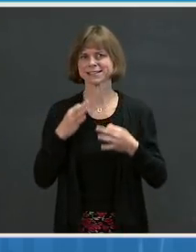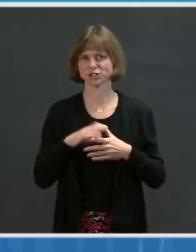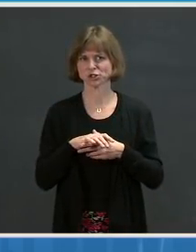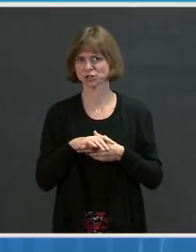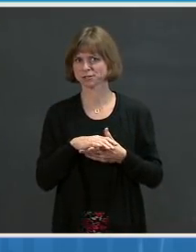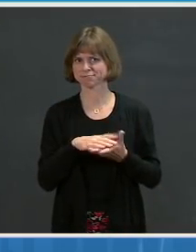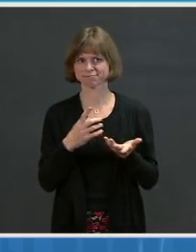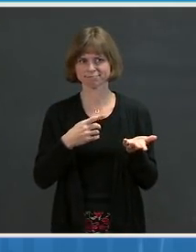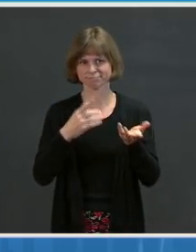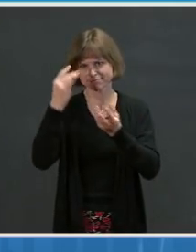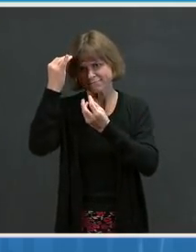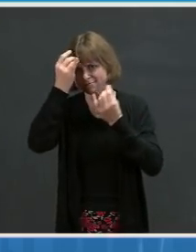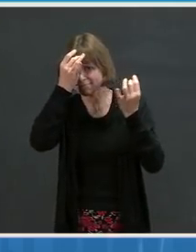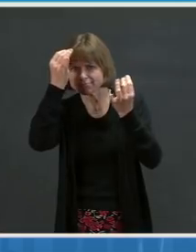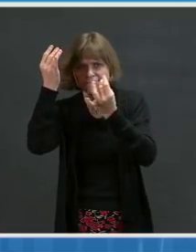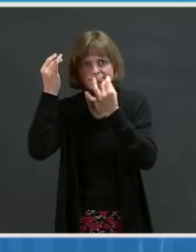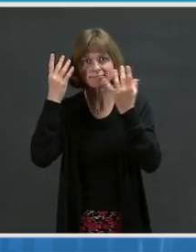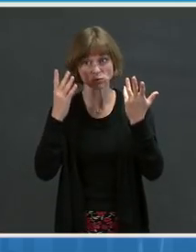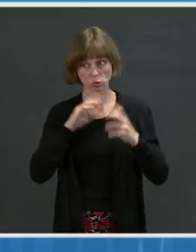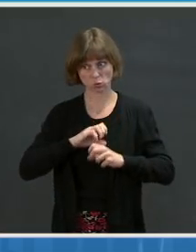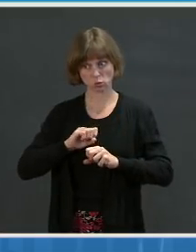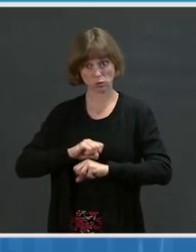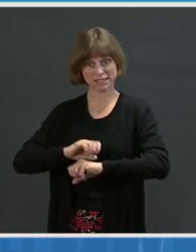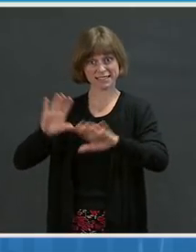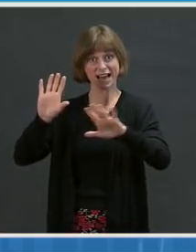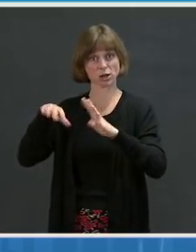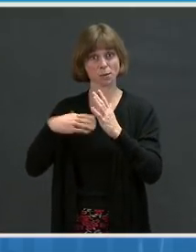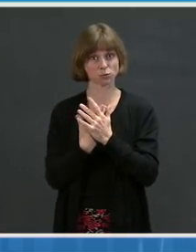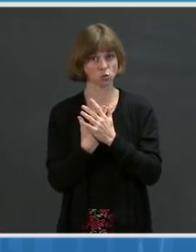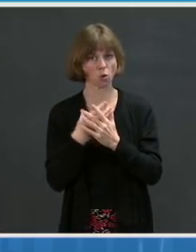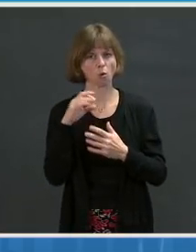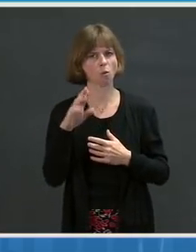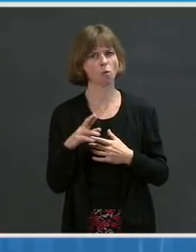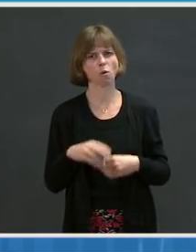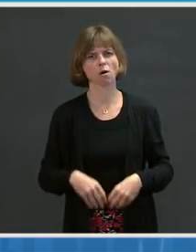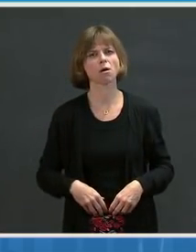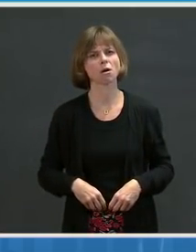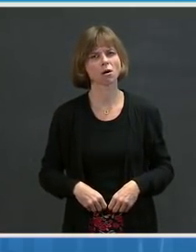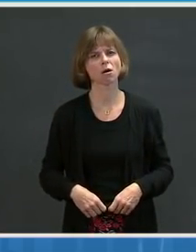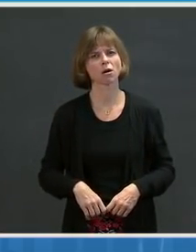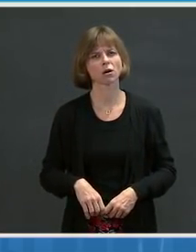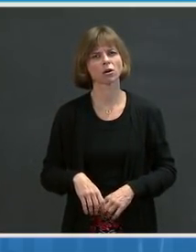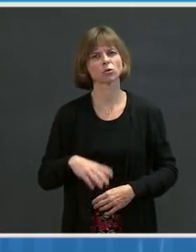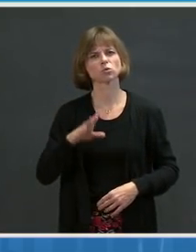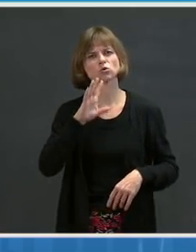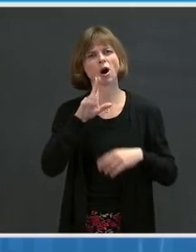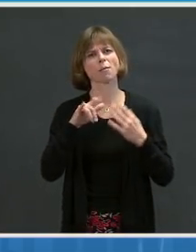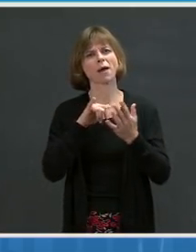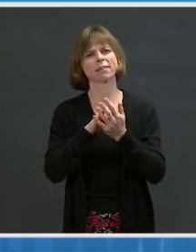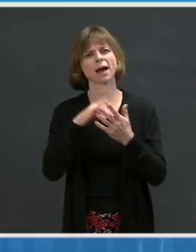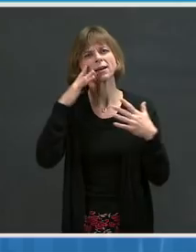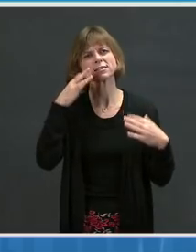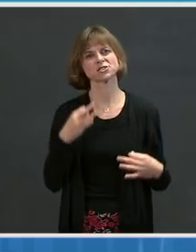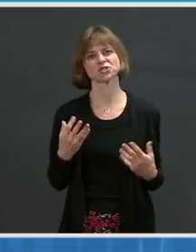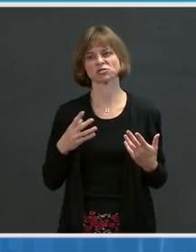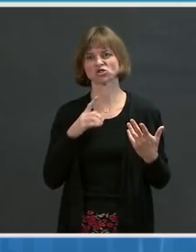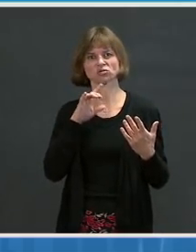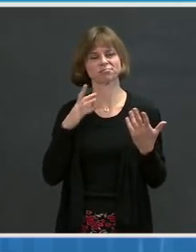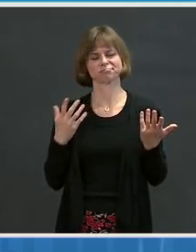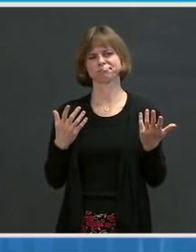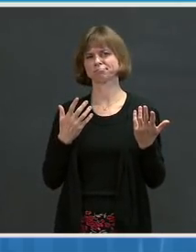whether to send them to all Americans. Can you talk a little bit about that sort of decision? Was it was that just sort of too